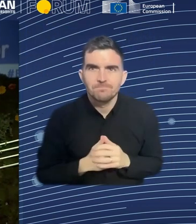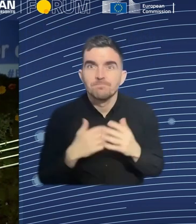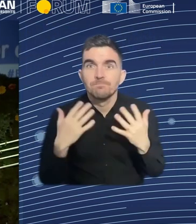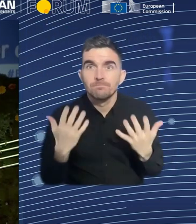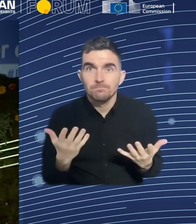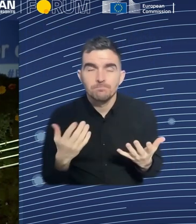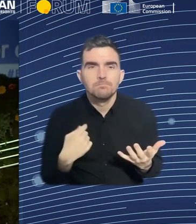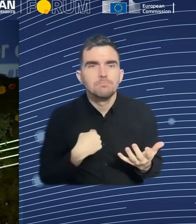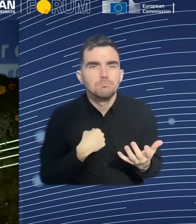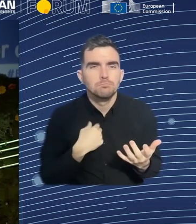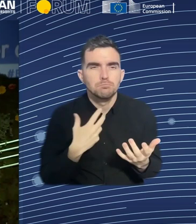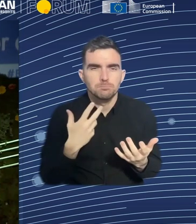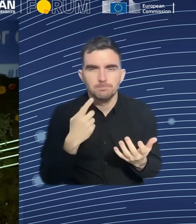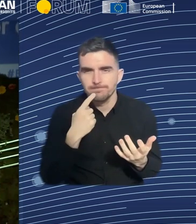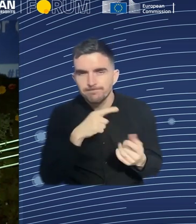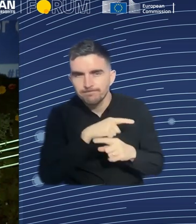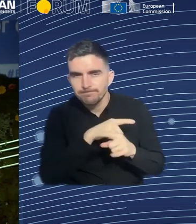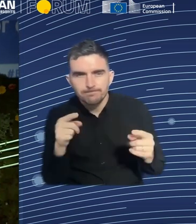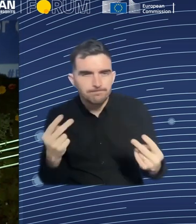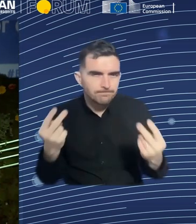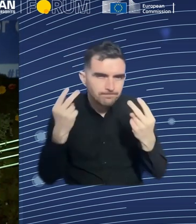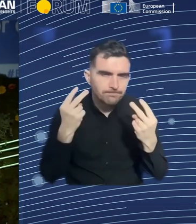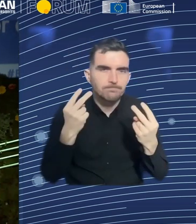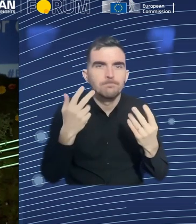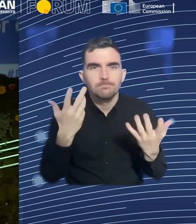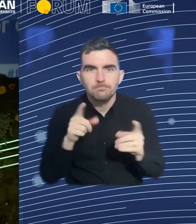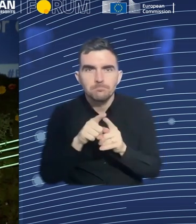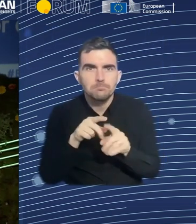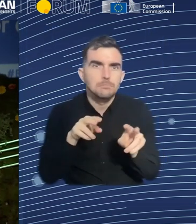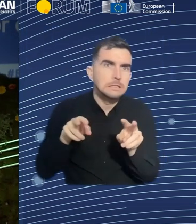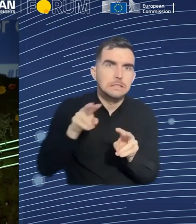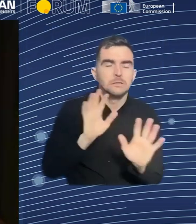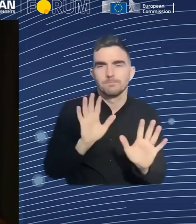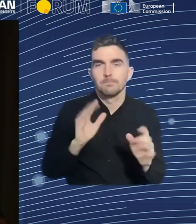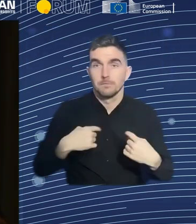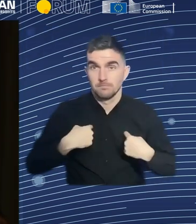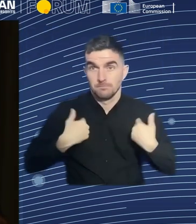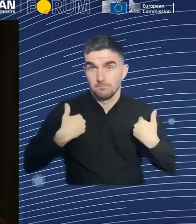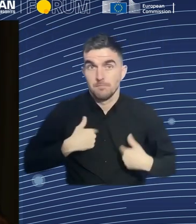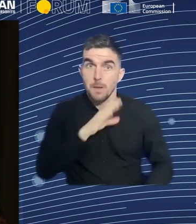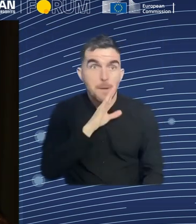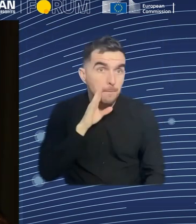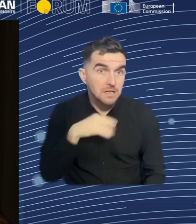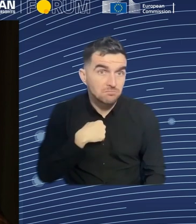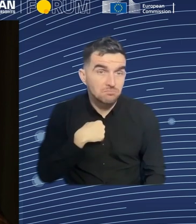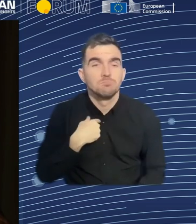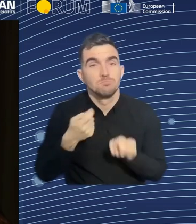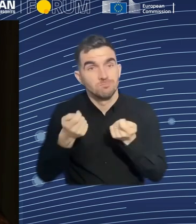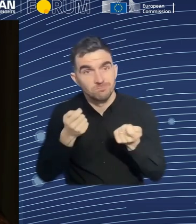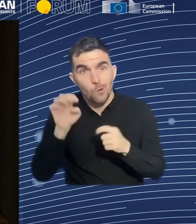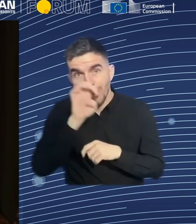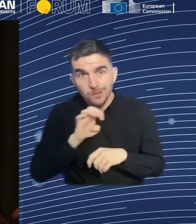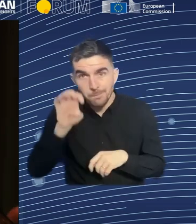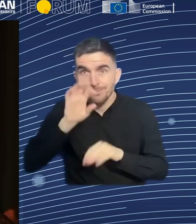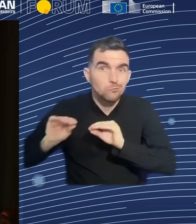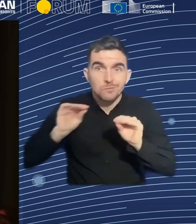European Union agency working in the agenda of skills, employment, education in countries outside the union